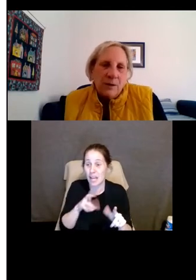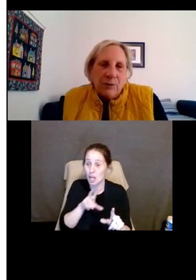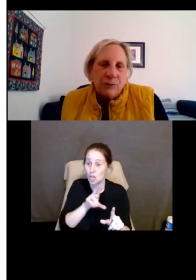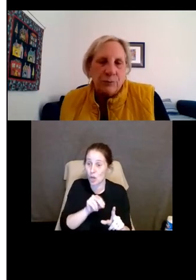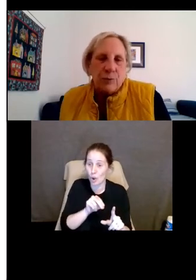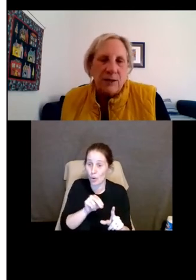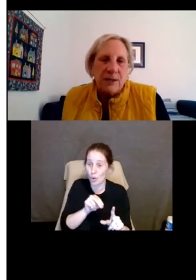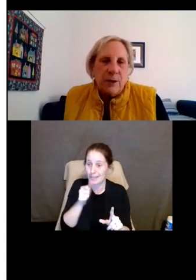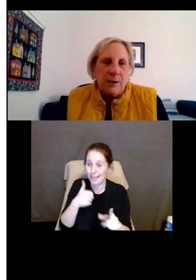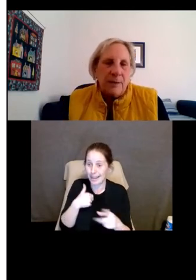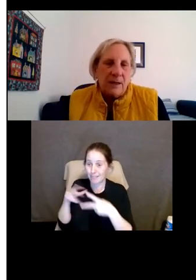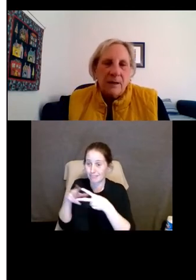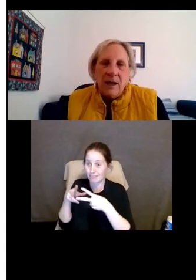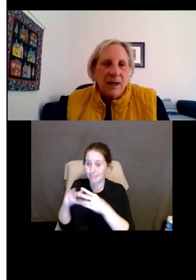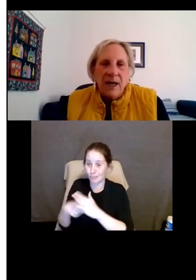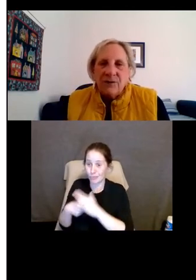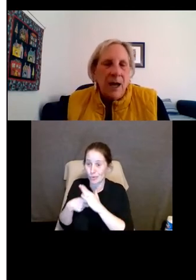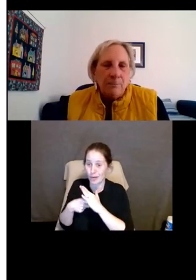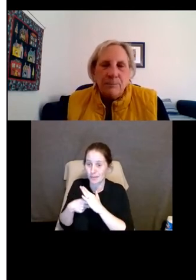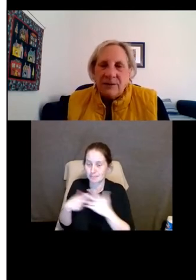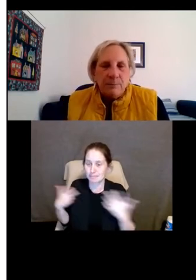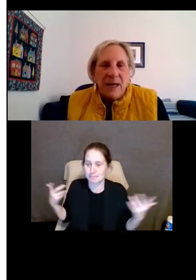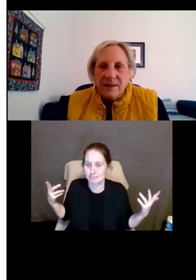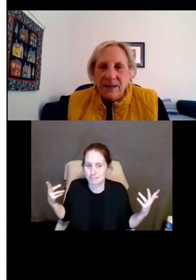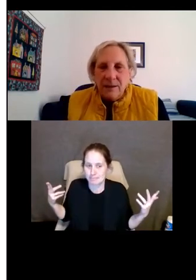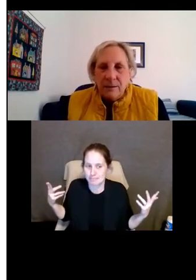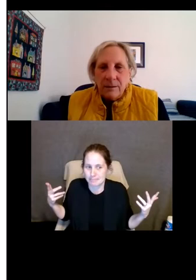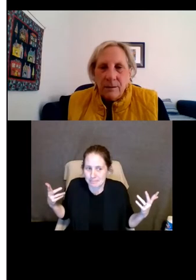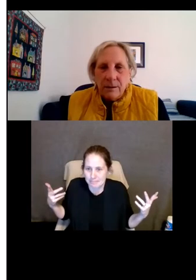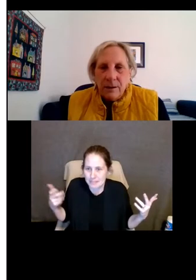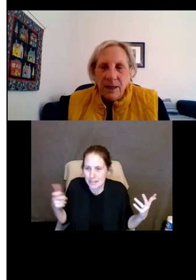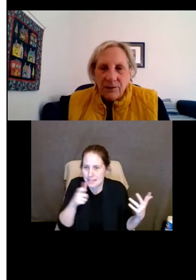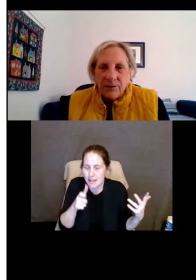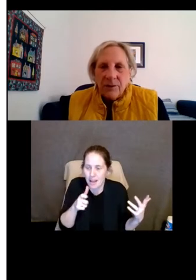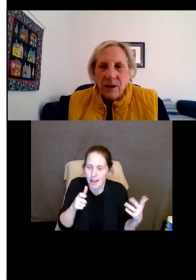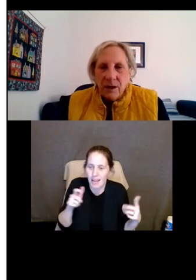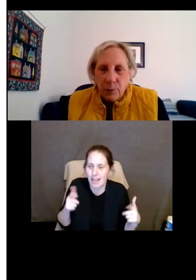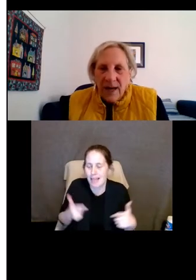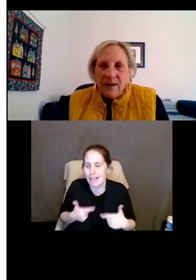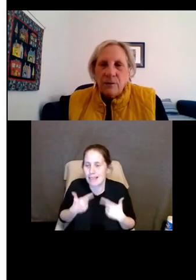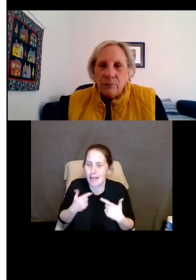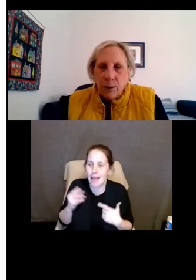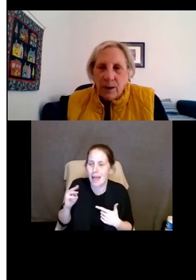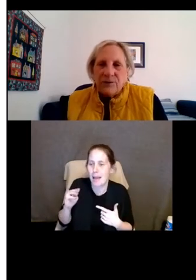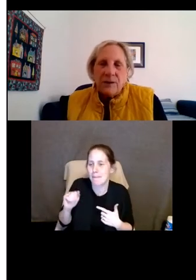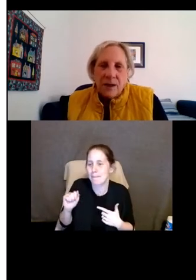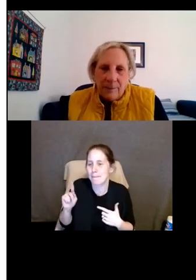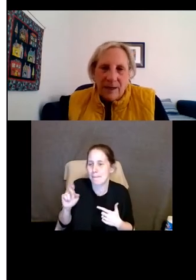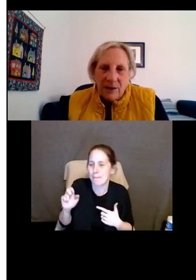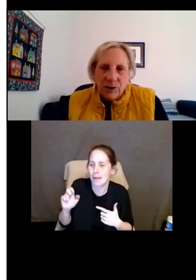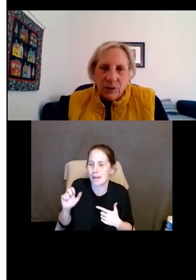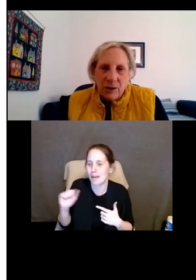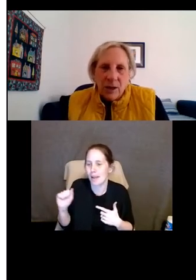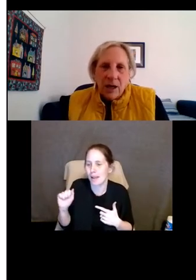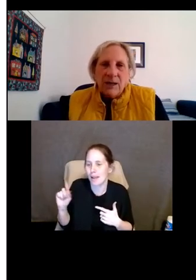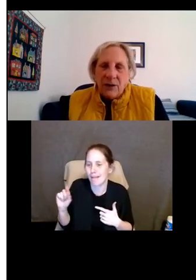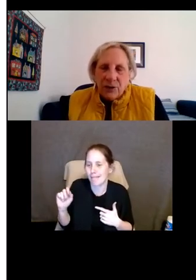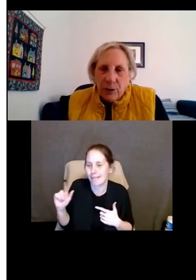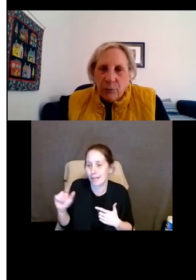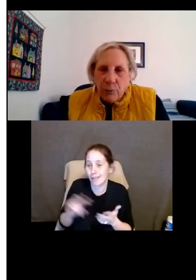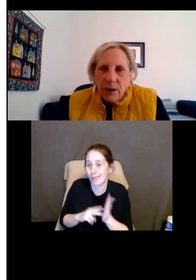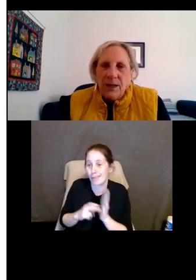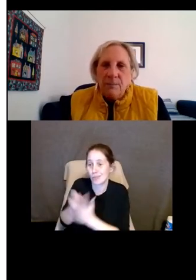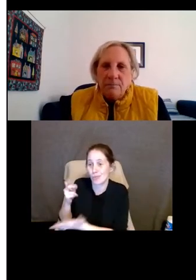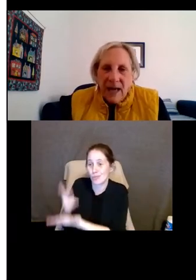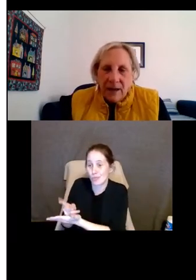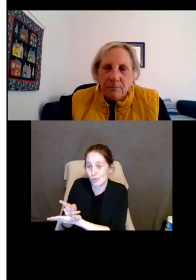didn't have one of those two criteria met, it's not let's make a deal. It's grant the requested accommodation unless